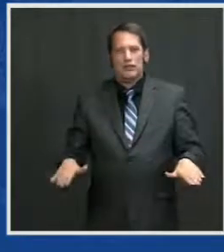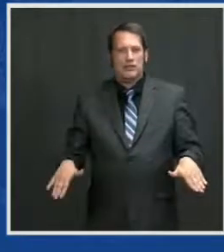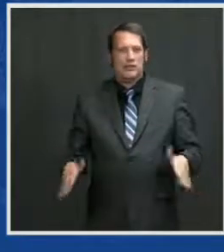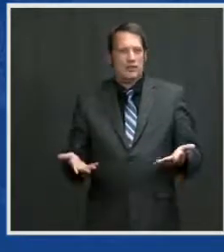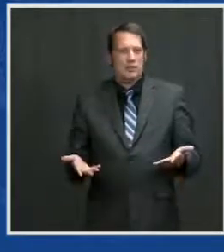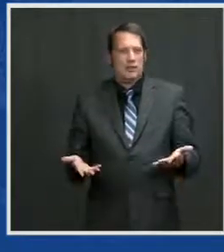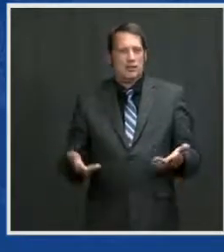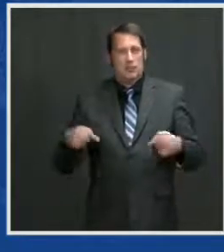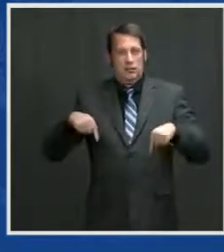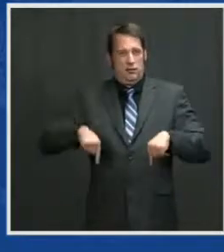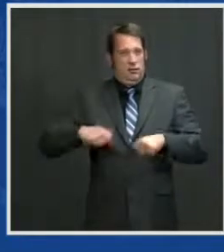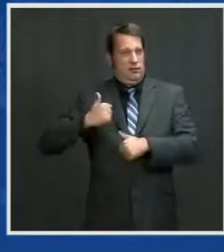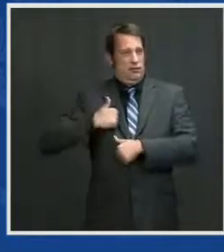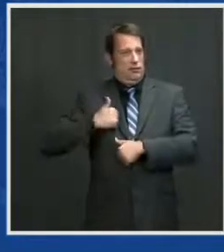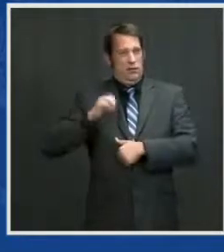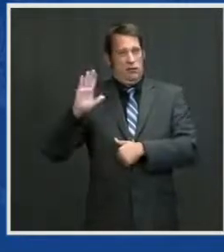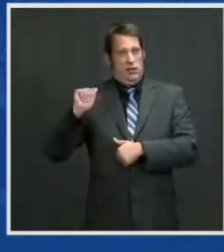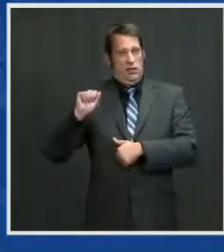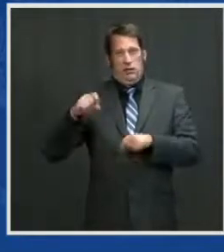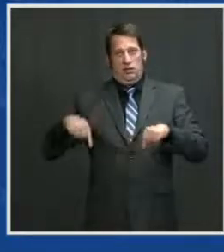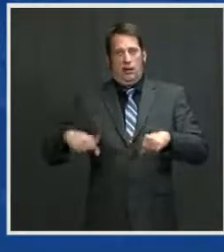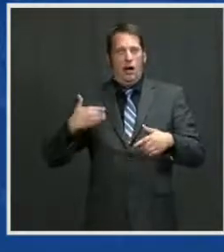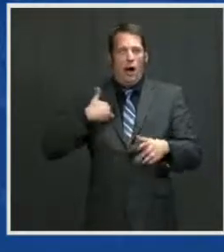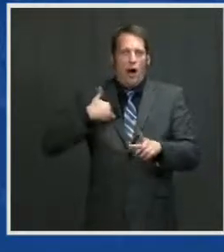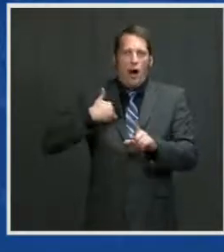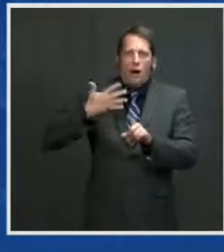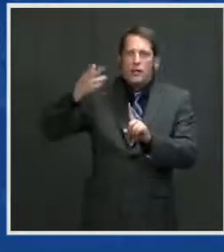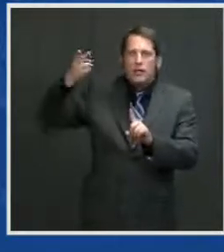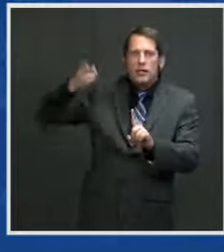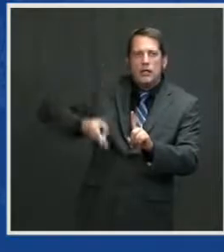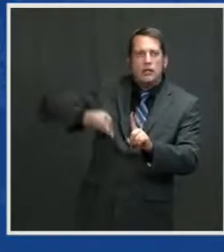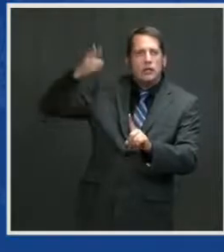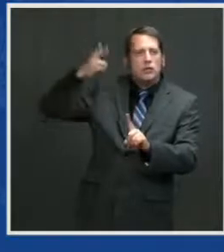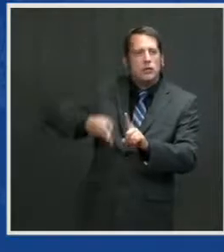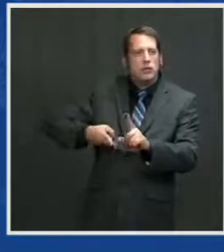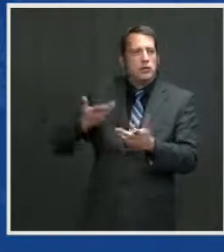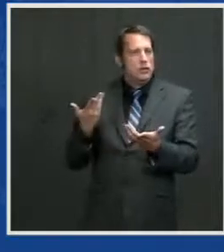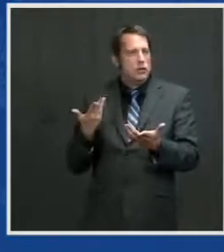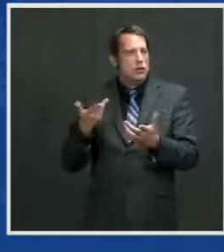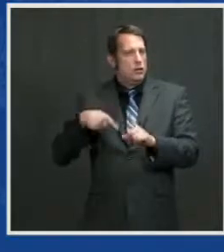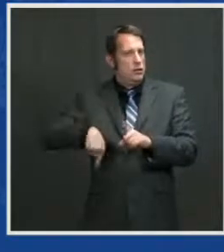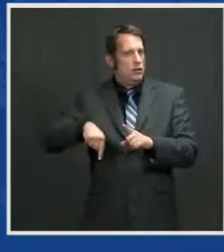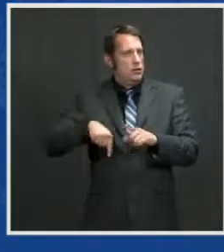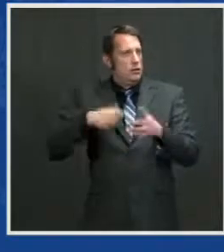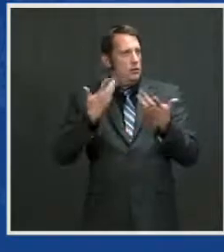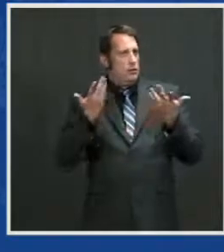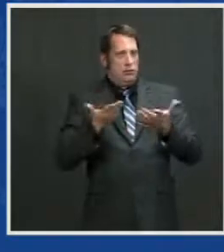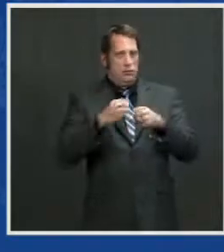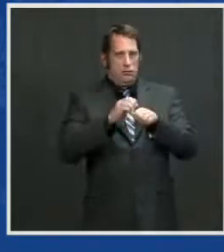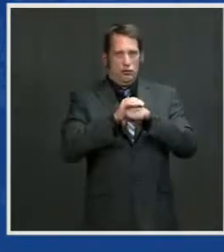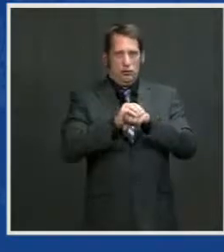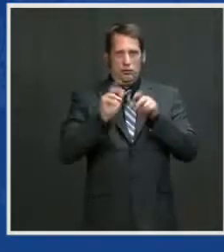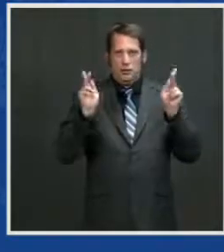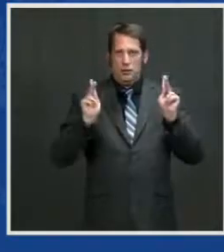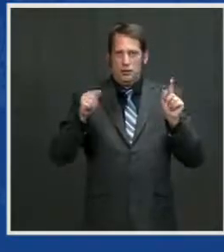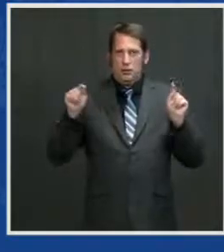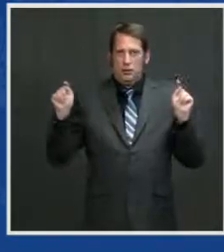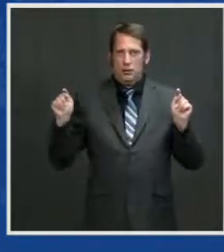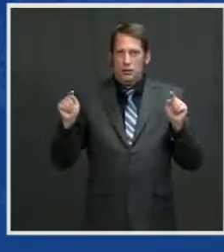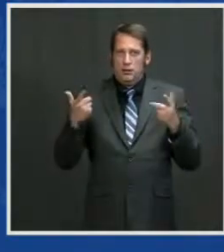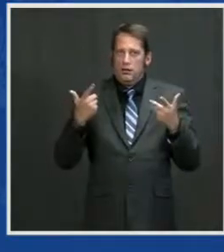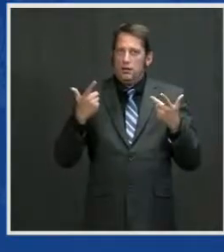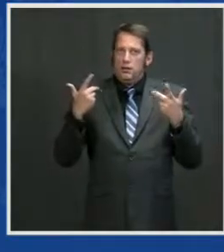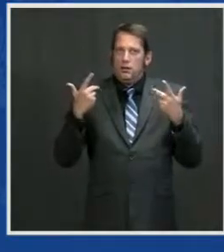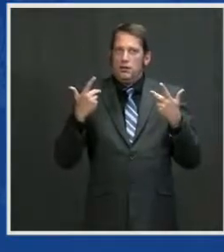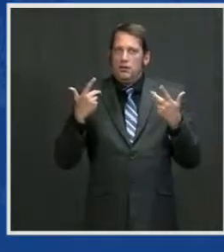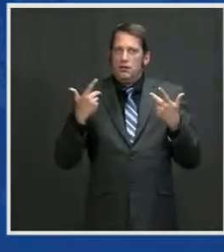A proud history for the British people. The bravery and heroism of the Royal Air Force pilots fighting